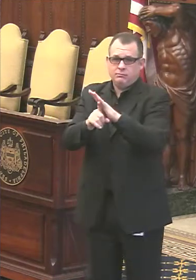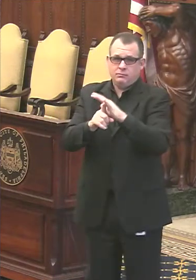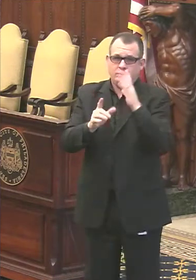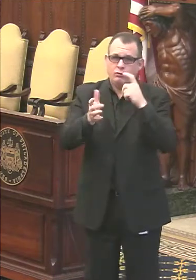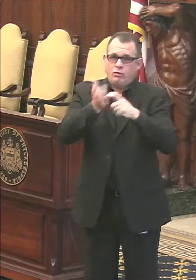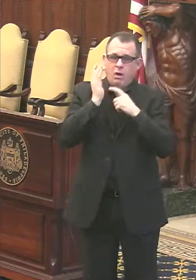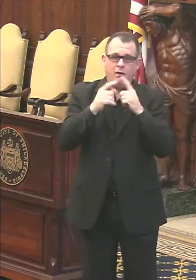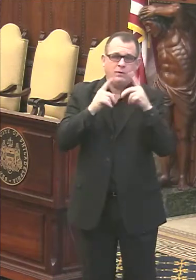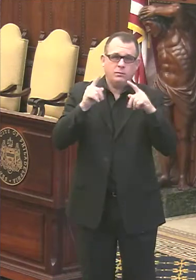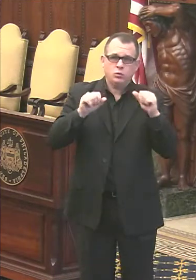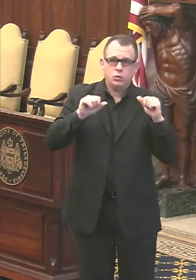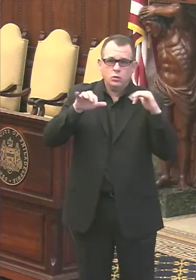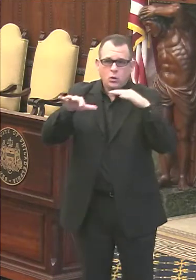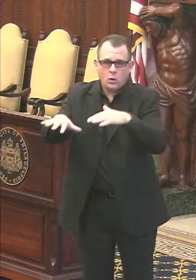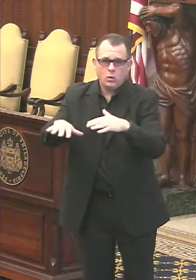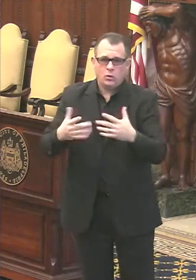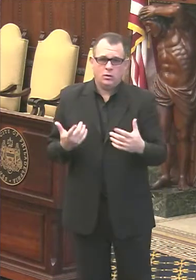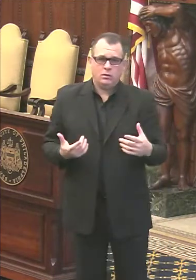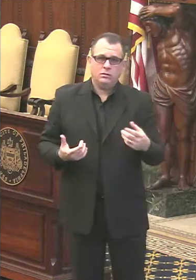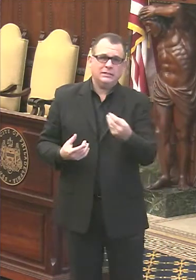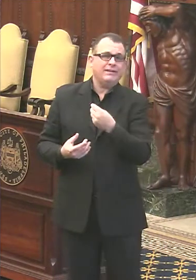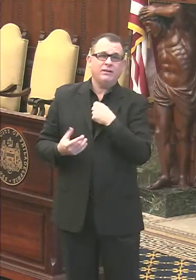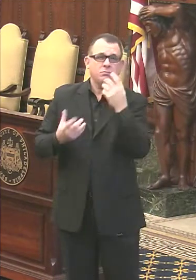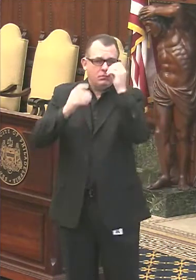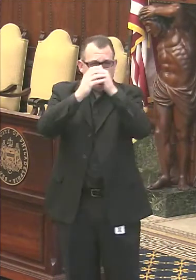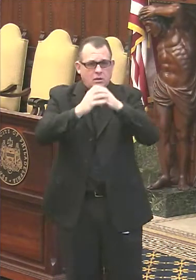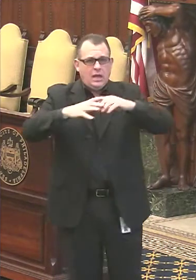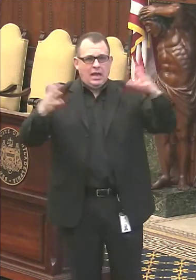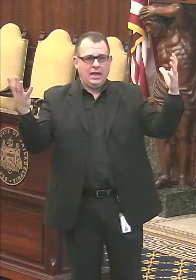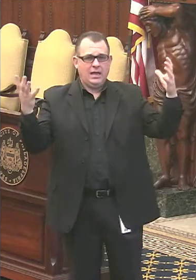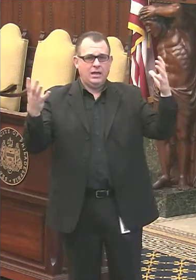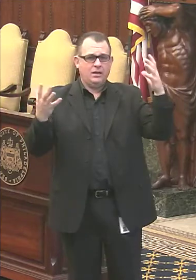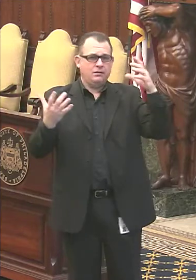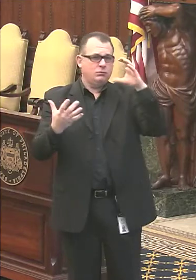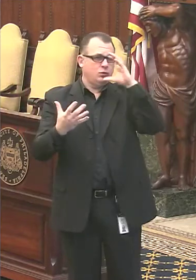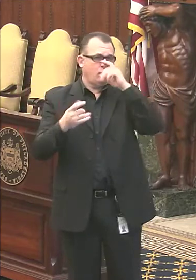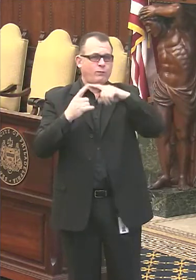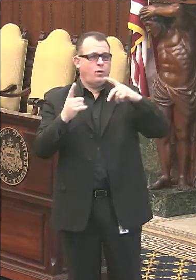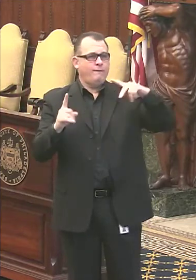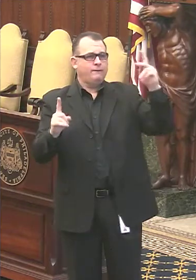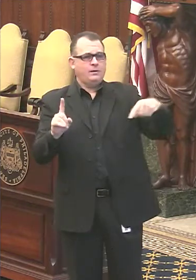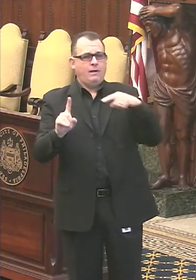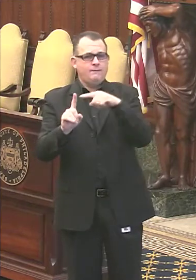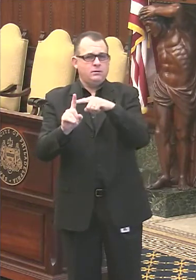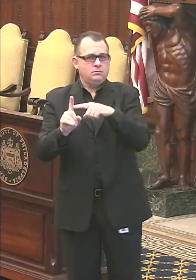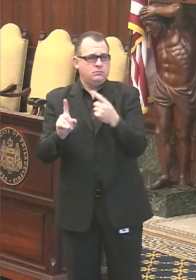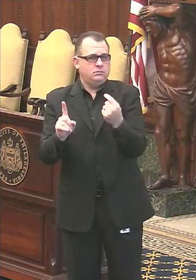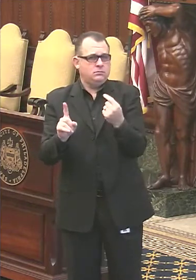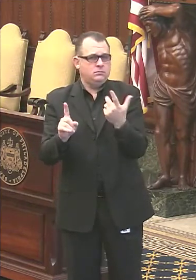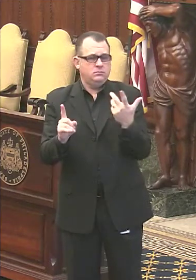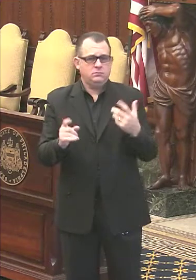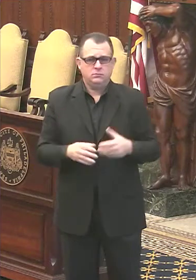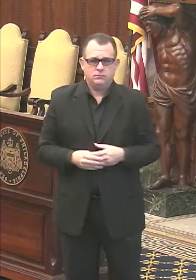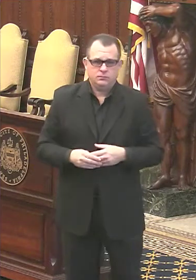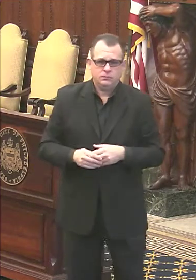stadium? Can you just give us an idea of what you'll be looking for from the Philadelphia Phillies about what will it take to let them have fans in the stadium